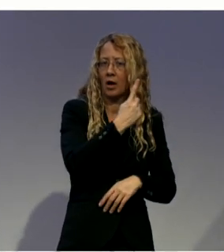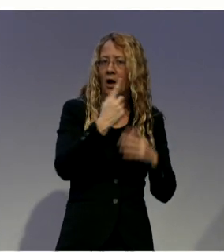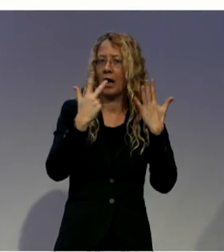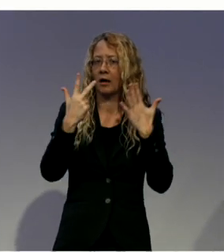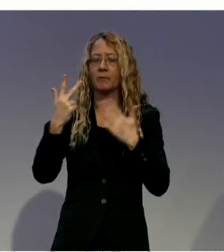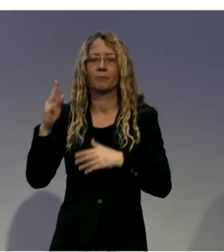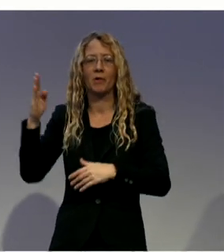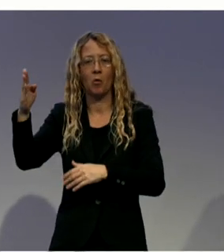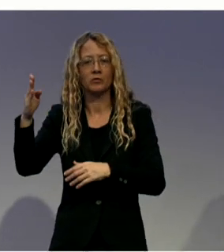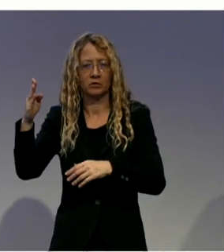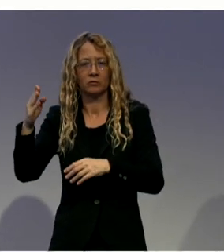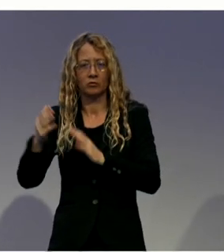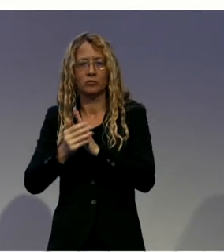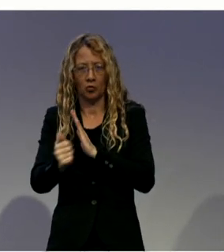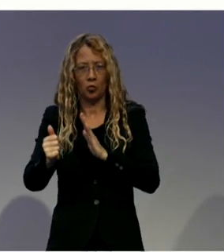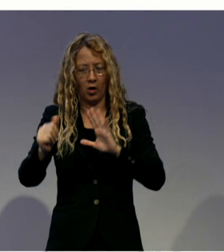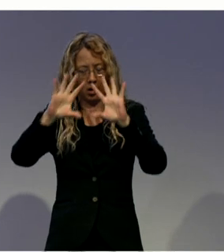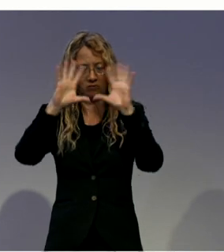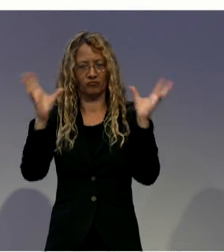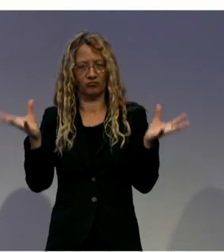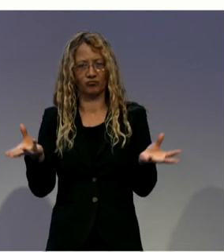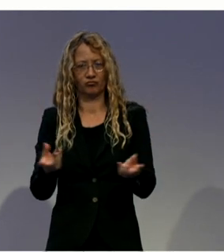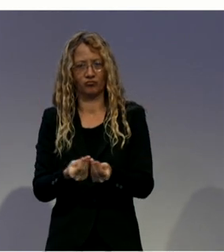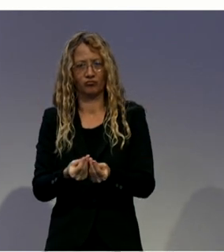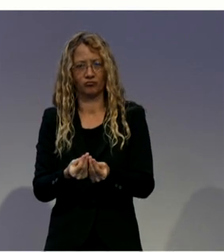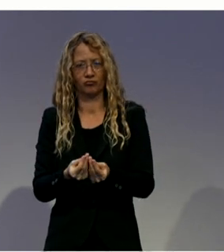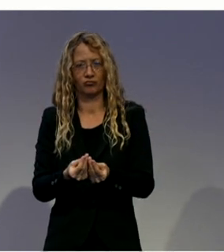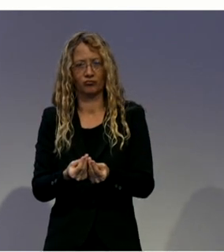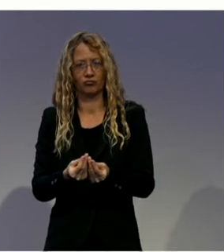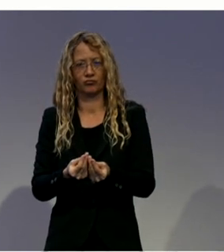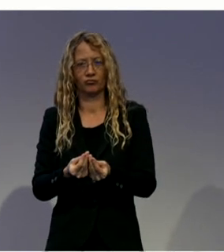those are based on full participation of individuals.